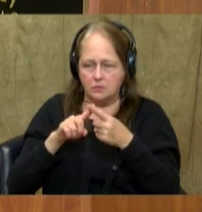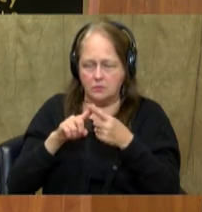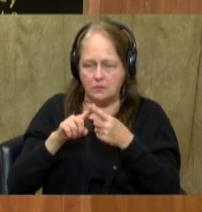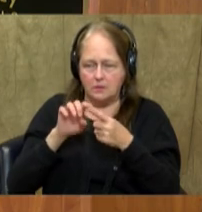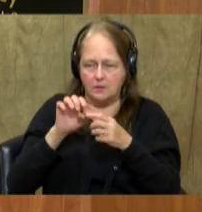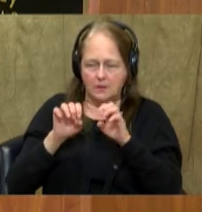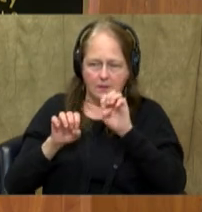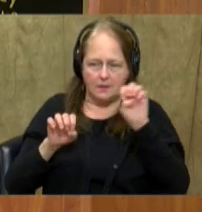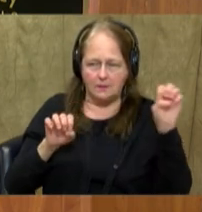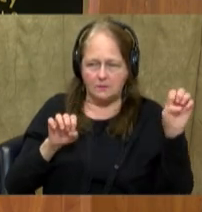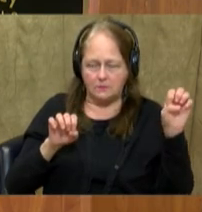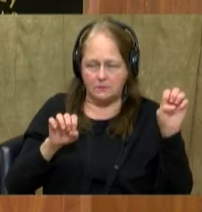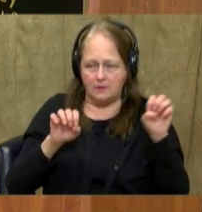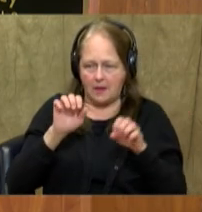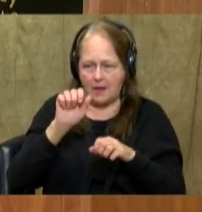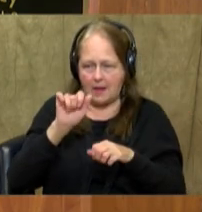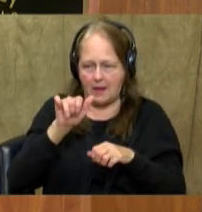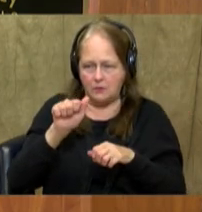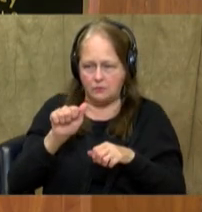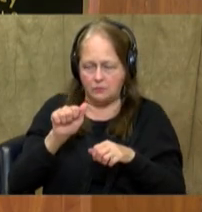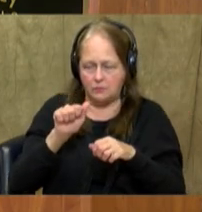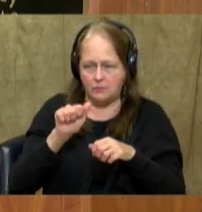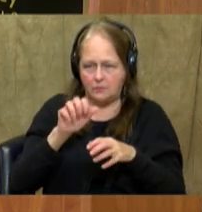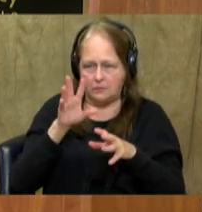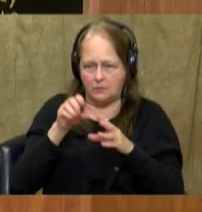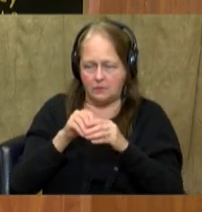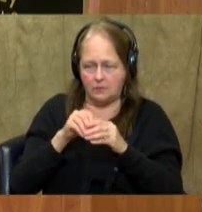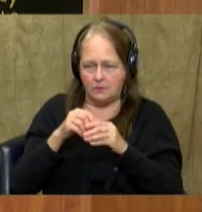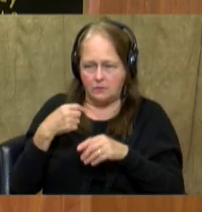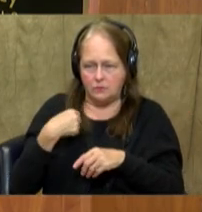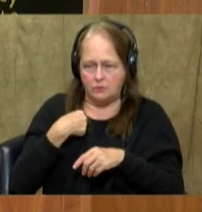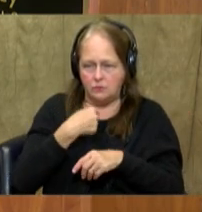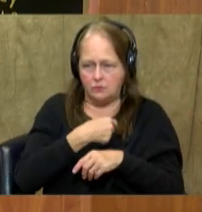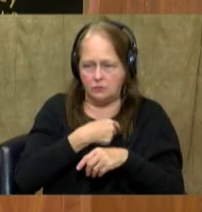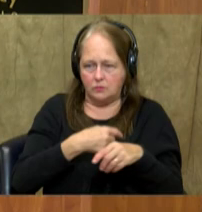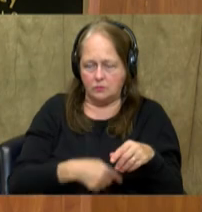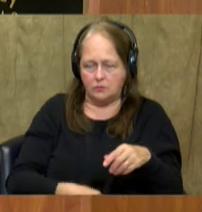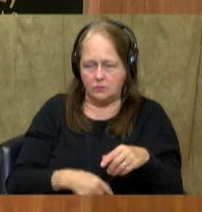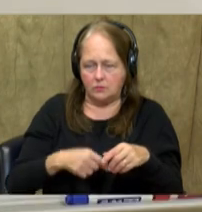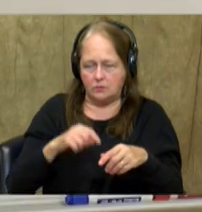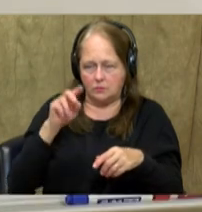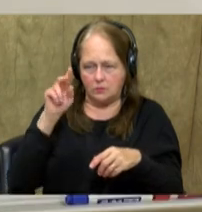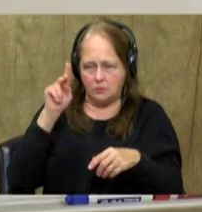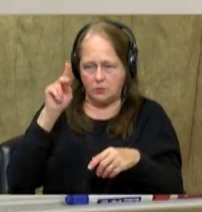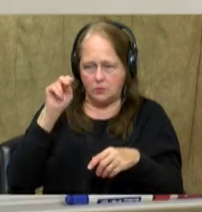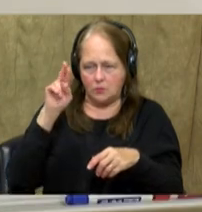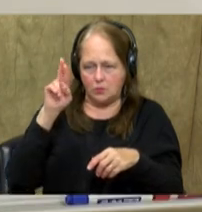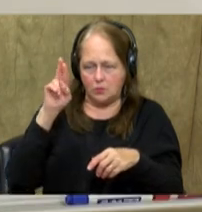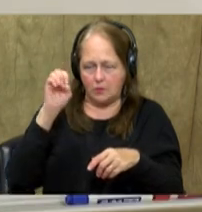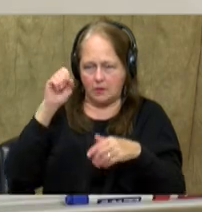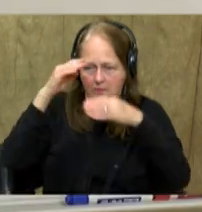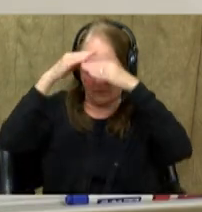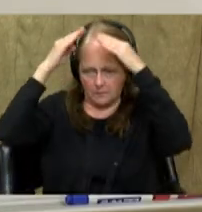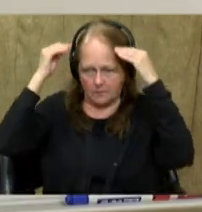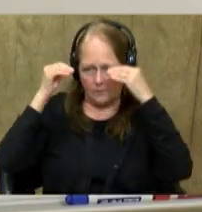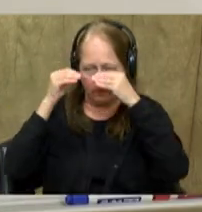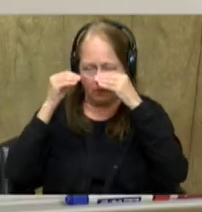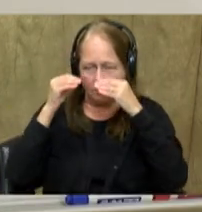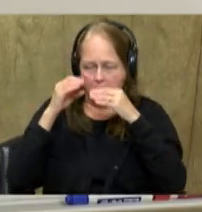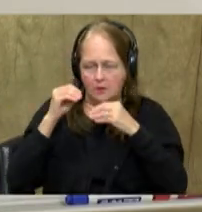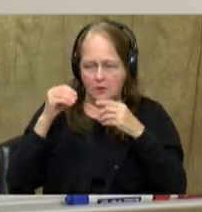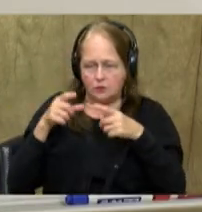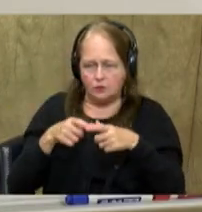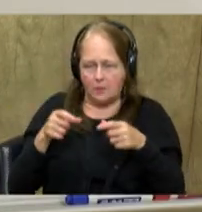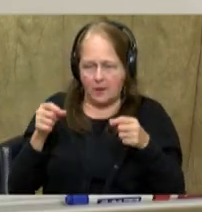East Asia. And those include the countries of China, Korea, Japan. So I hope you'll join us next Wednesday